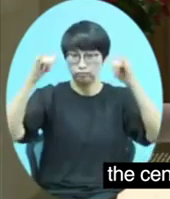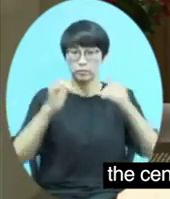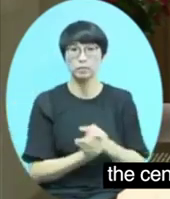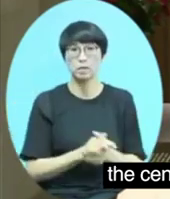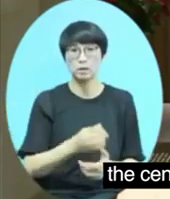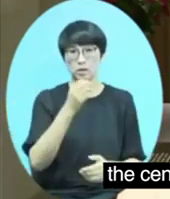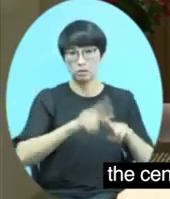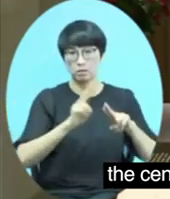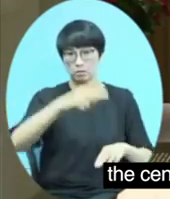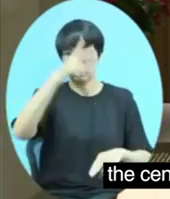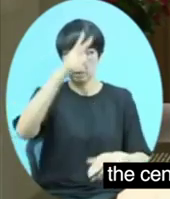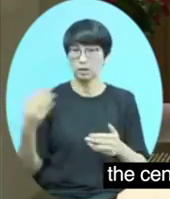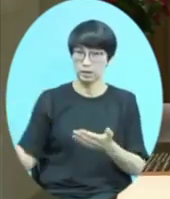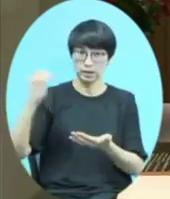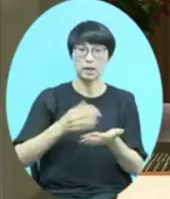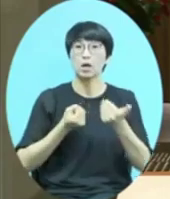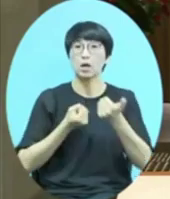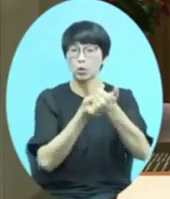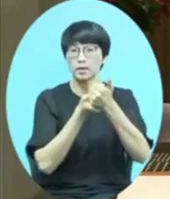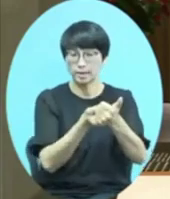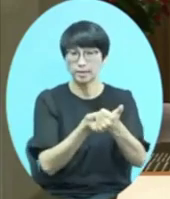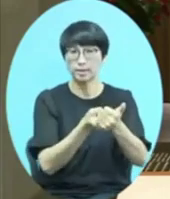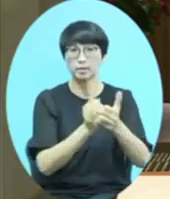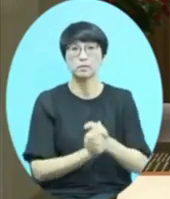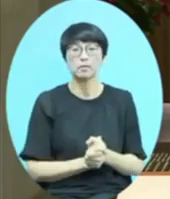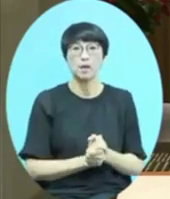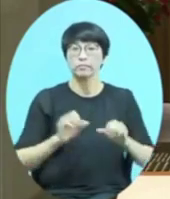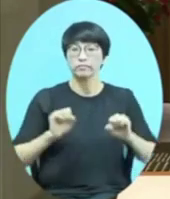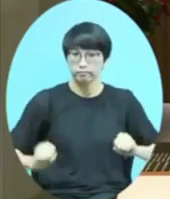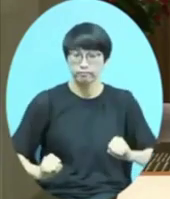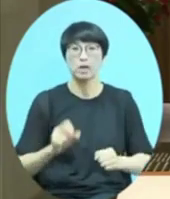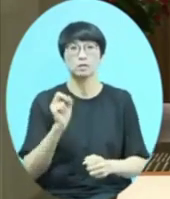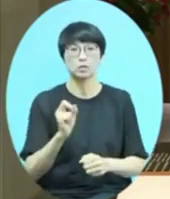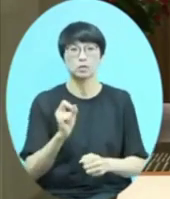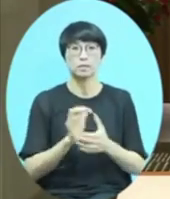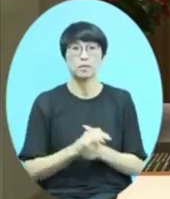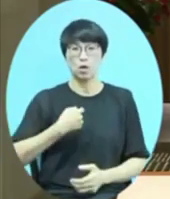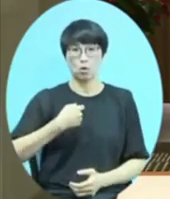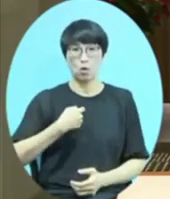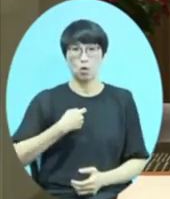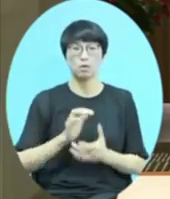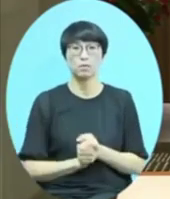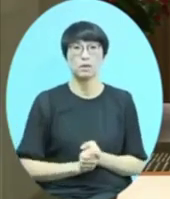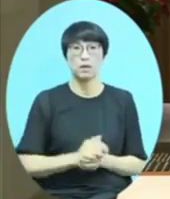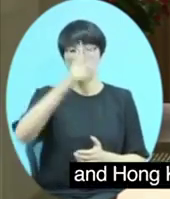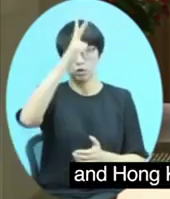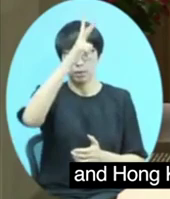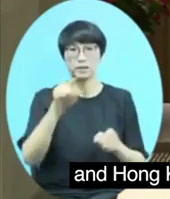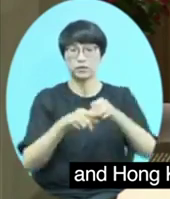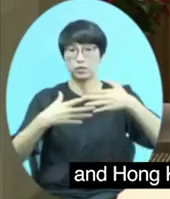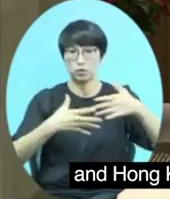central government has been very supportive and remains confident that I, myself, my political team,